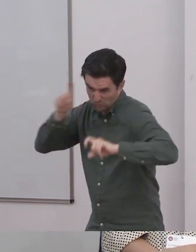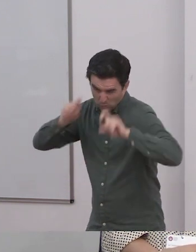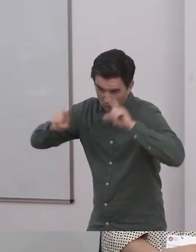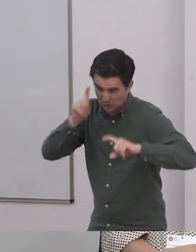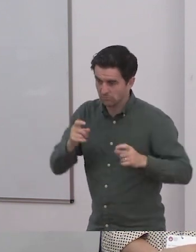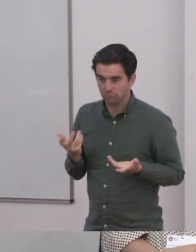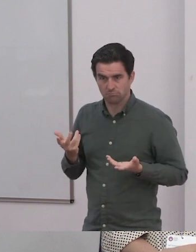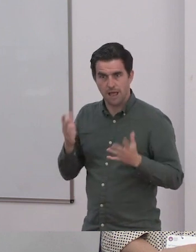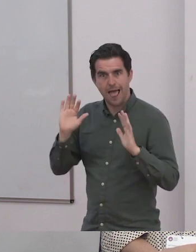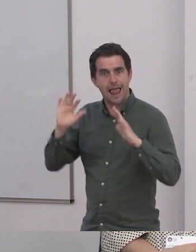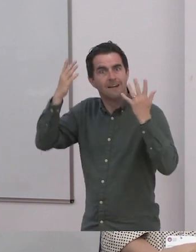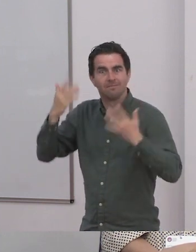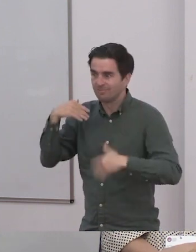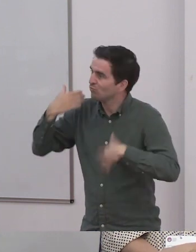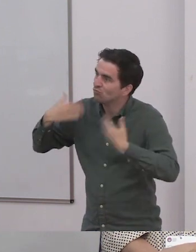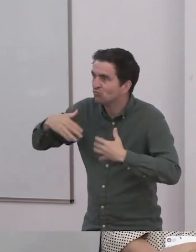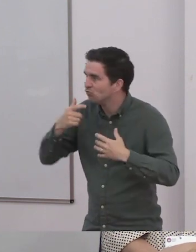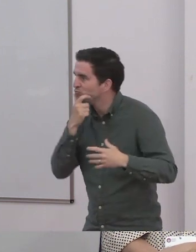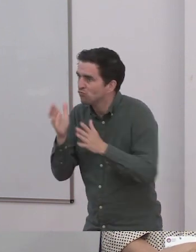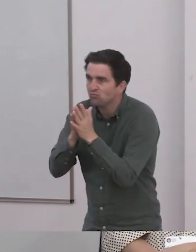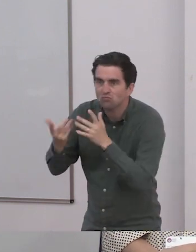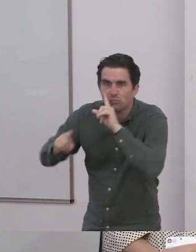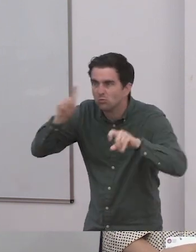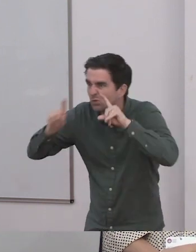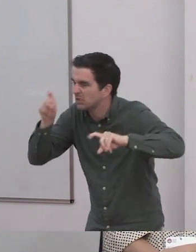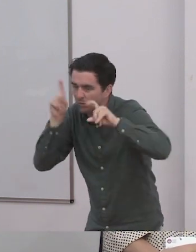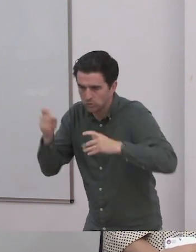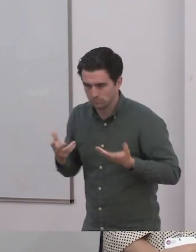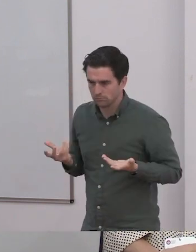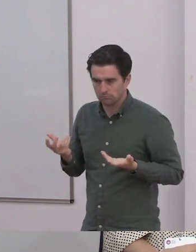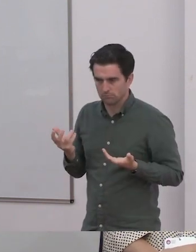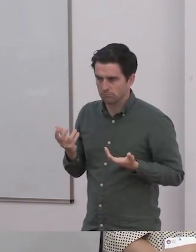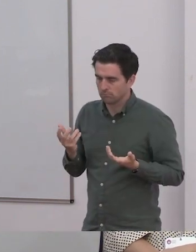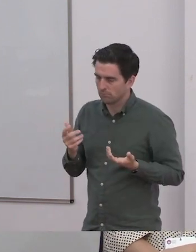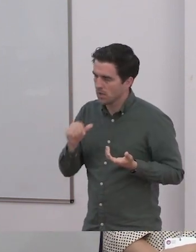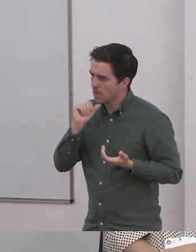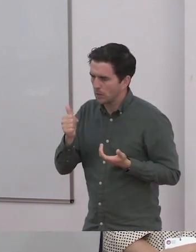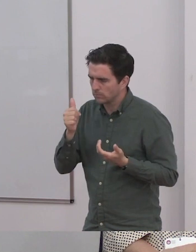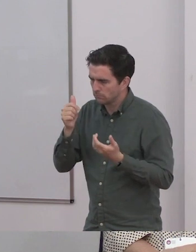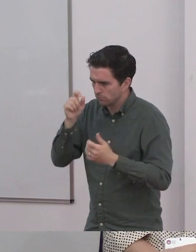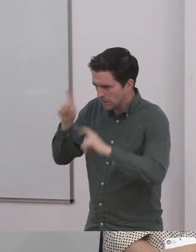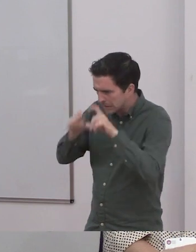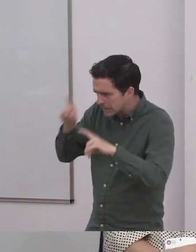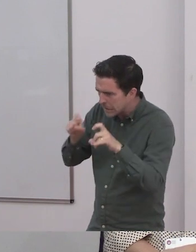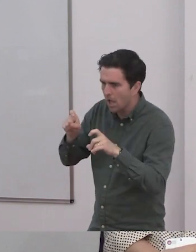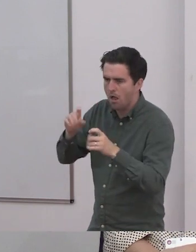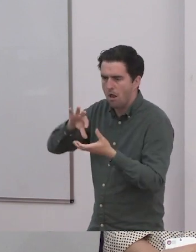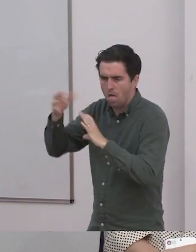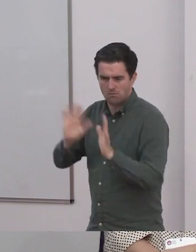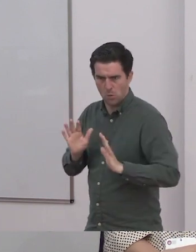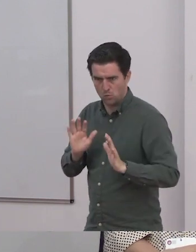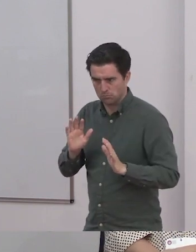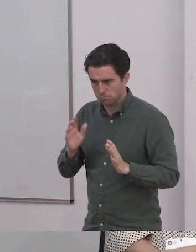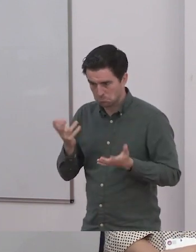so much wrong. If you question the system you're in, the system can change and improve.